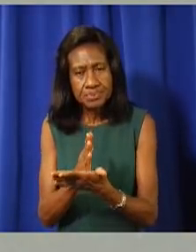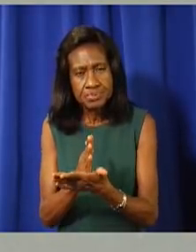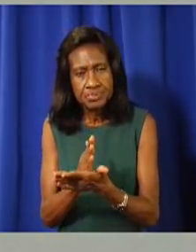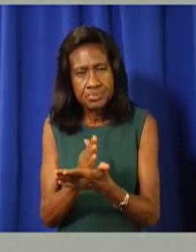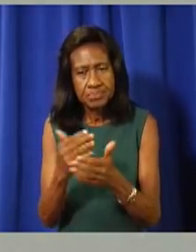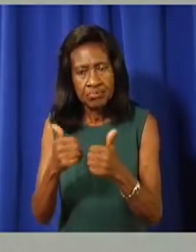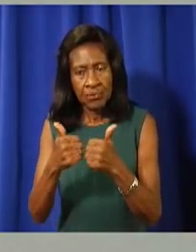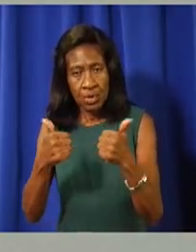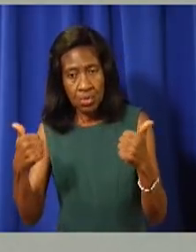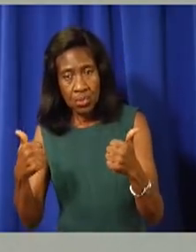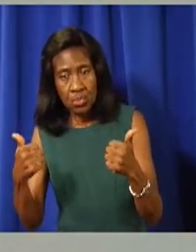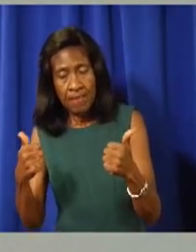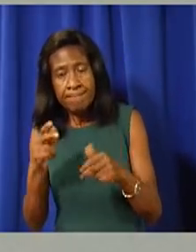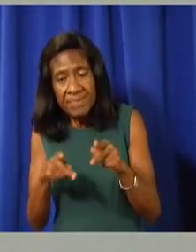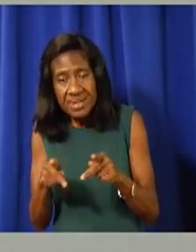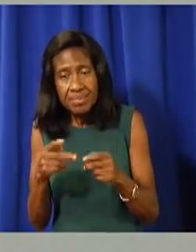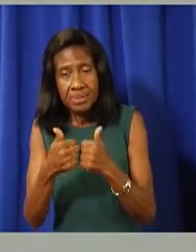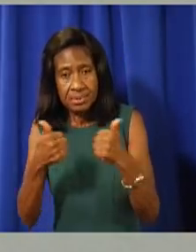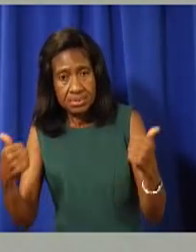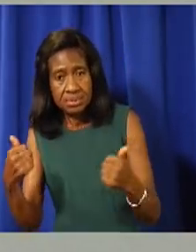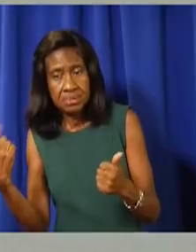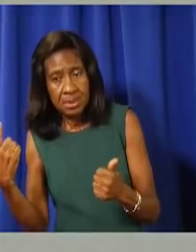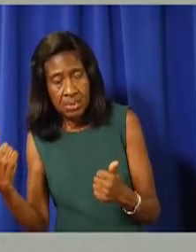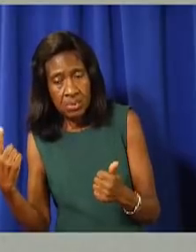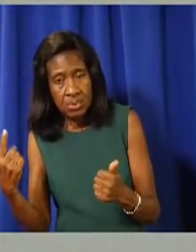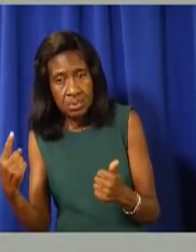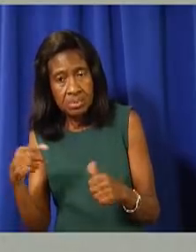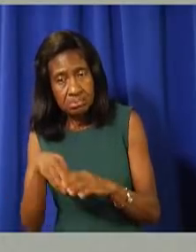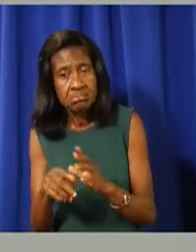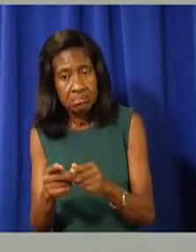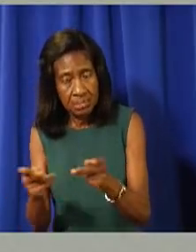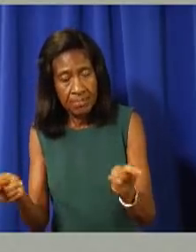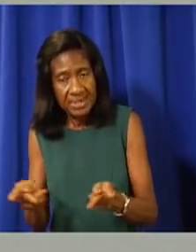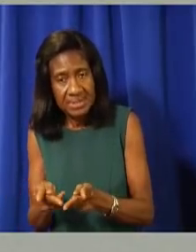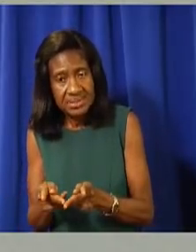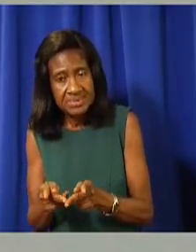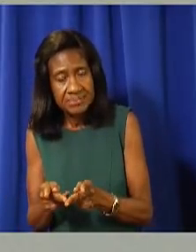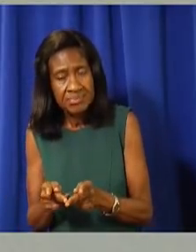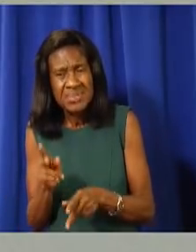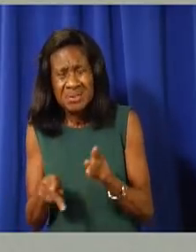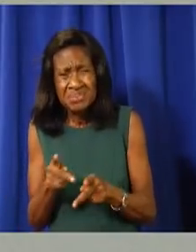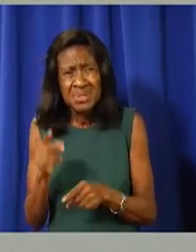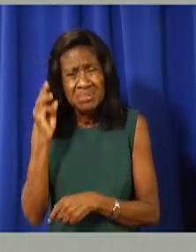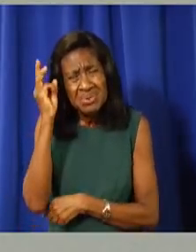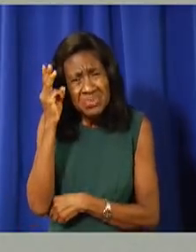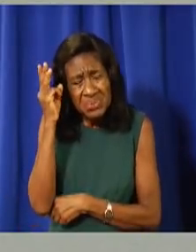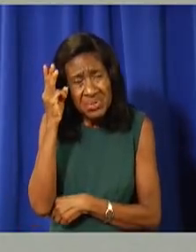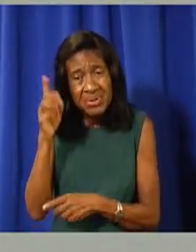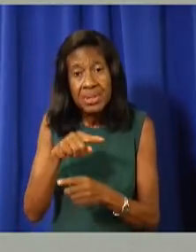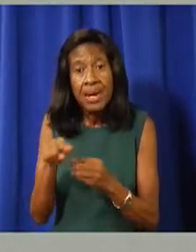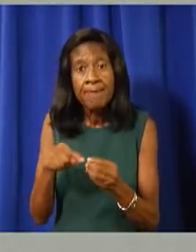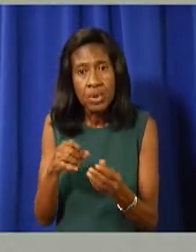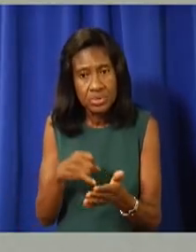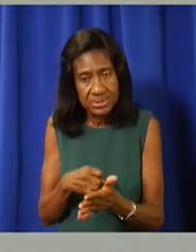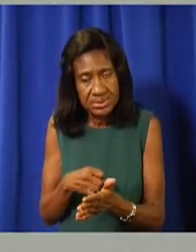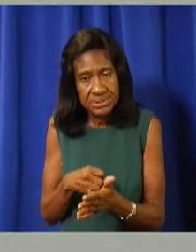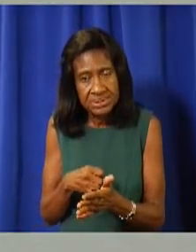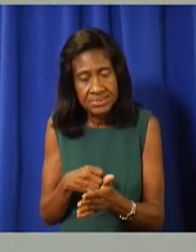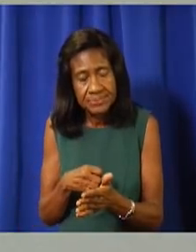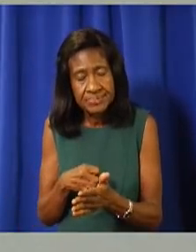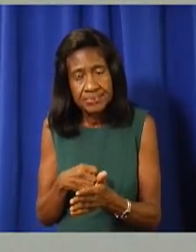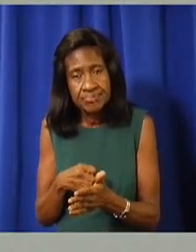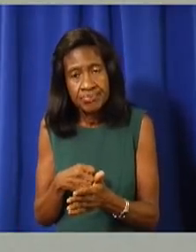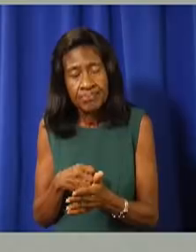risk goes up. That's what, um, our people are concerned about. And that is where, um, the tourism industry effectively sees,